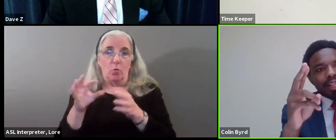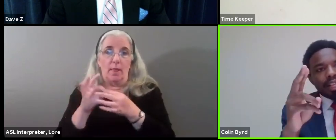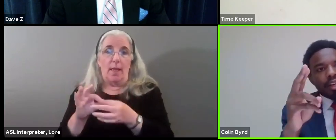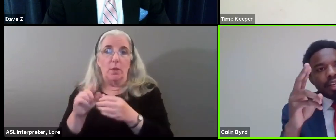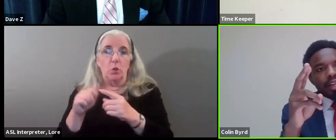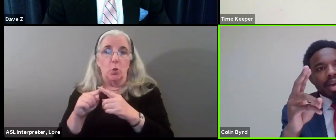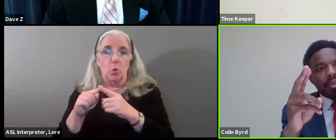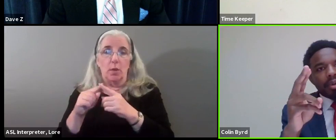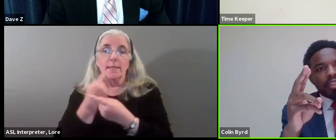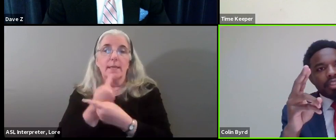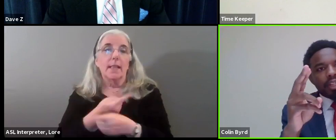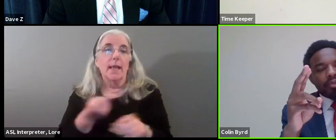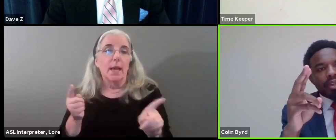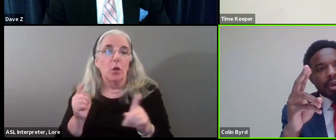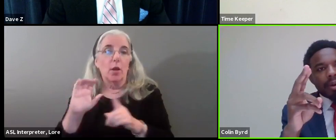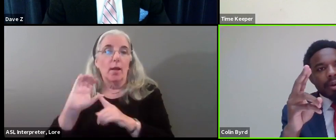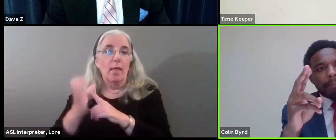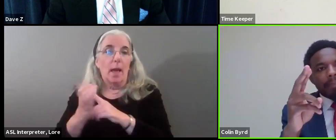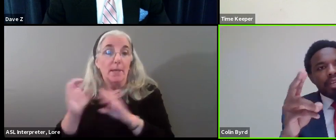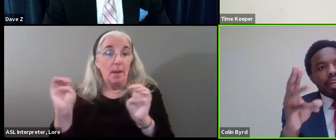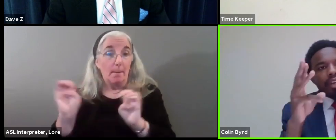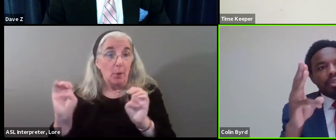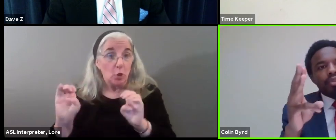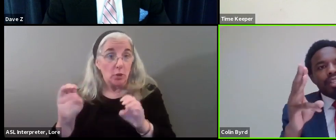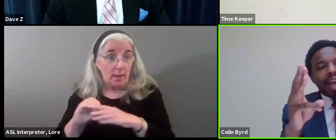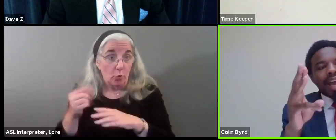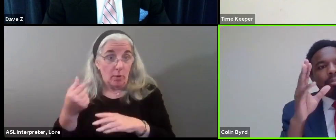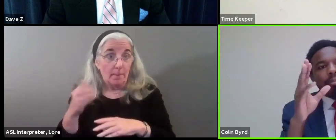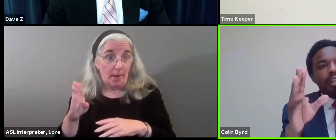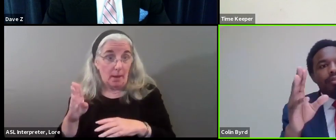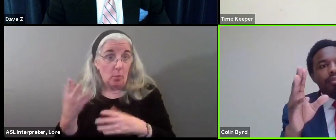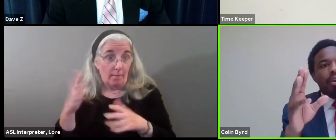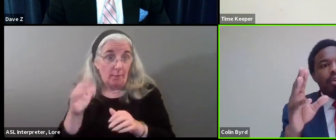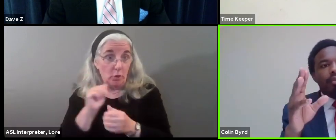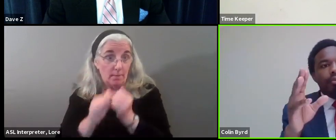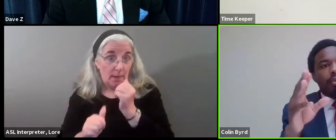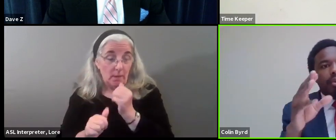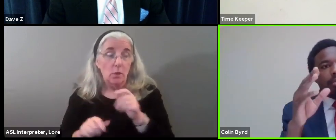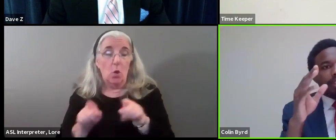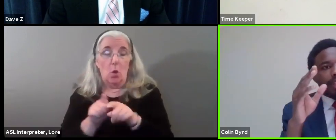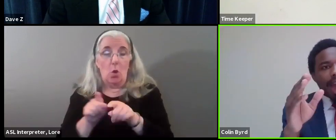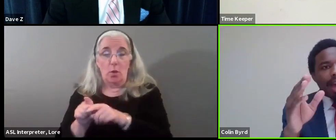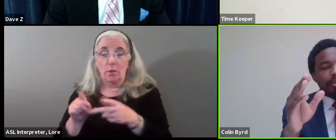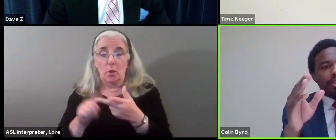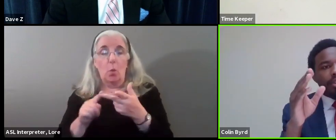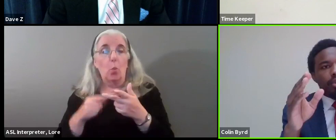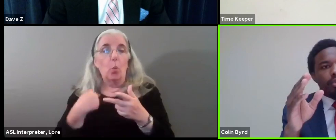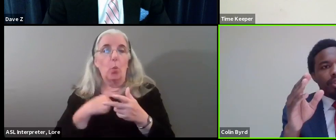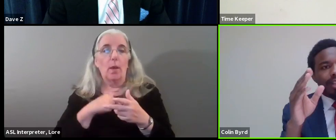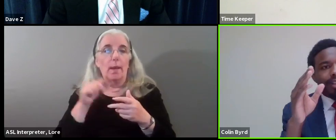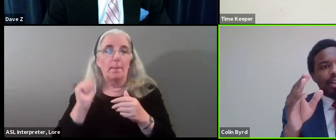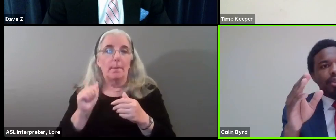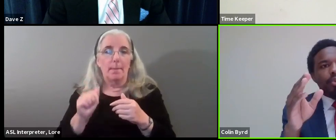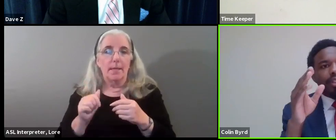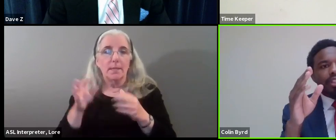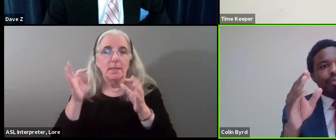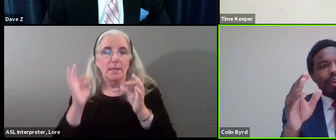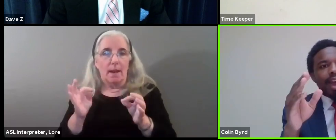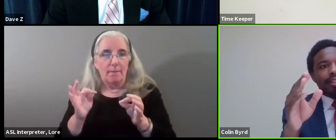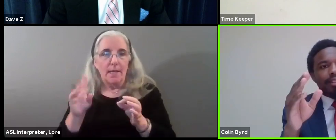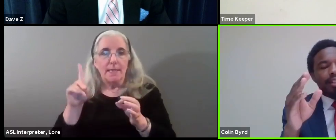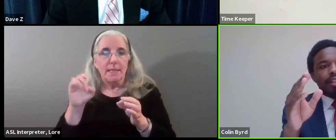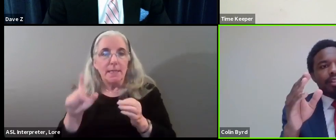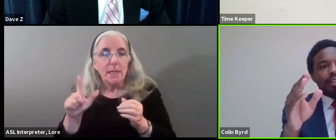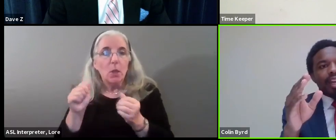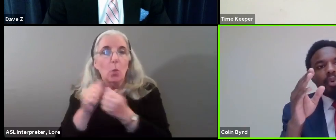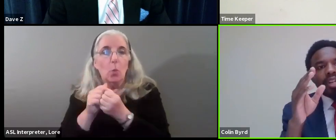declaring a climate emergency in Greenbelt. And number three, I believe that going forward, we must absolutely deal with this